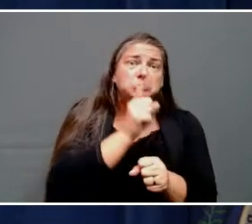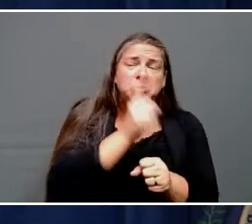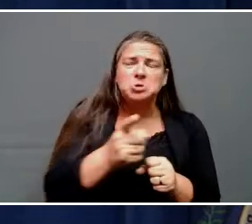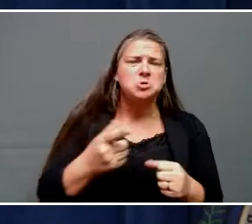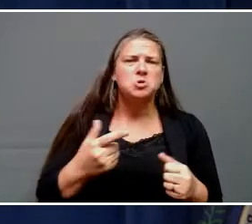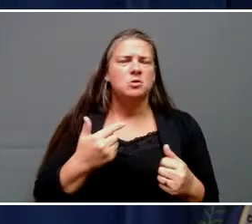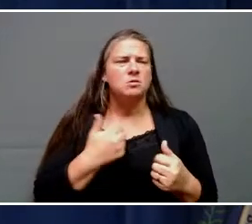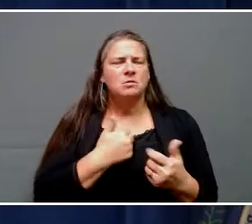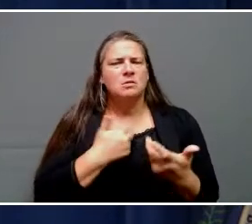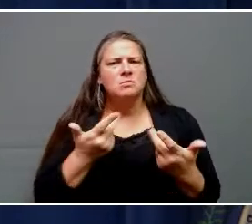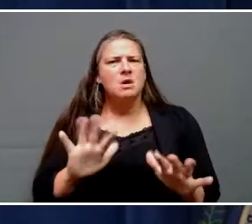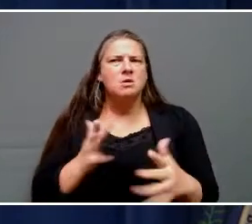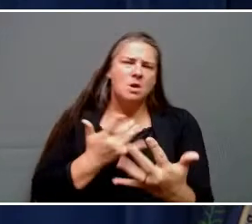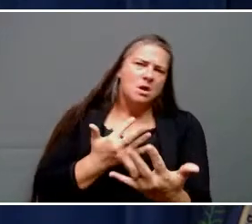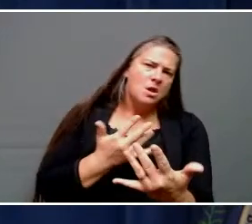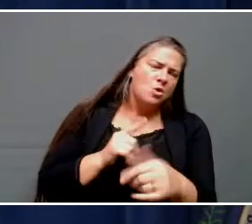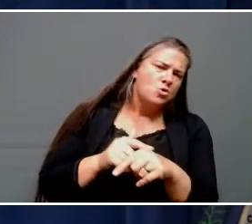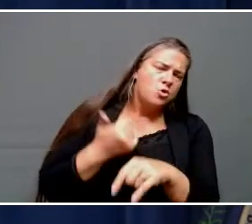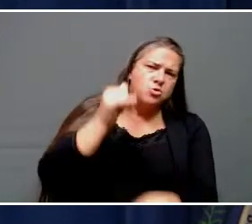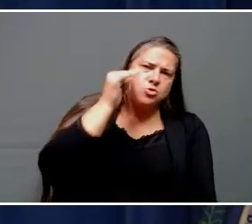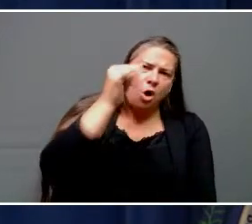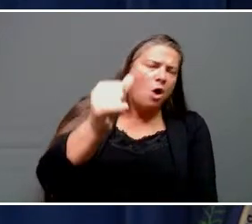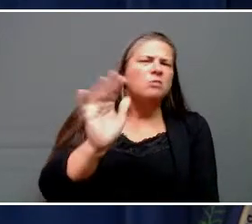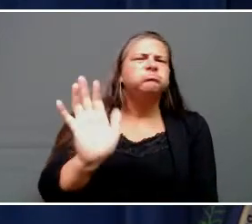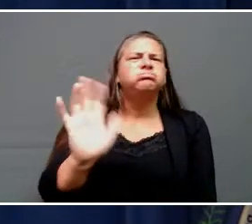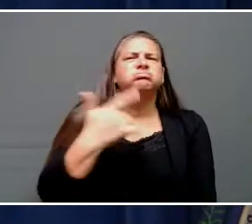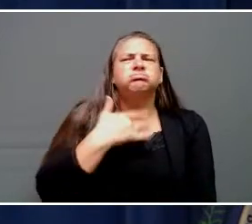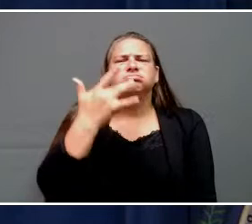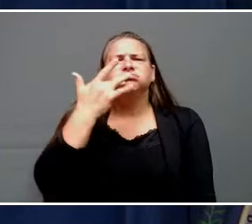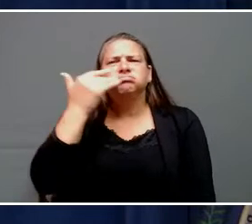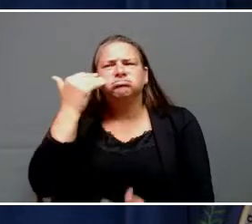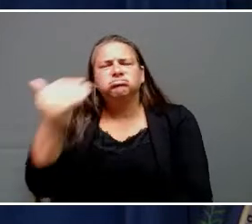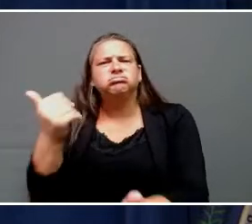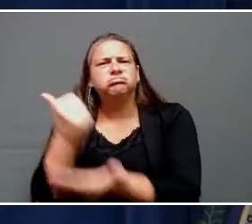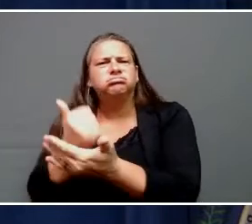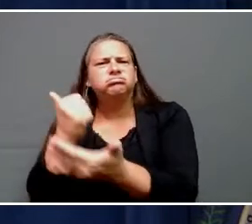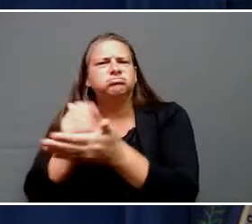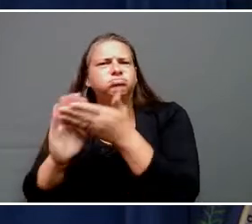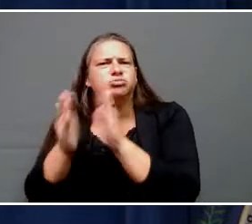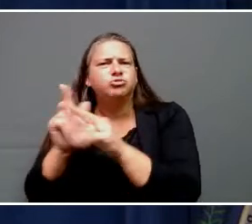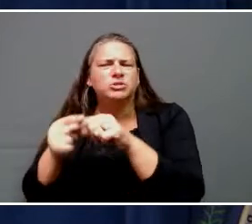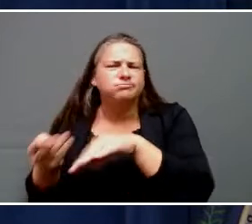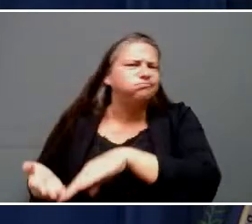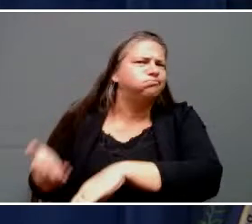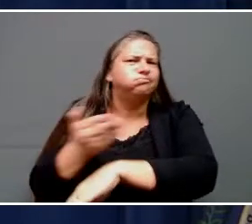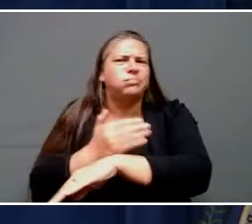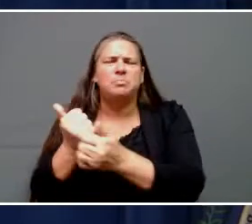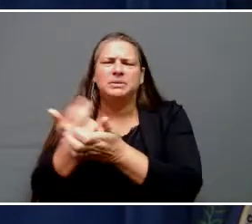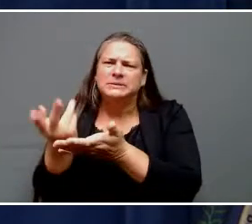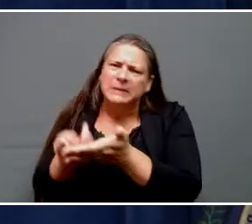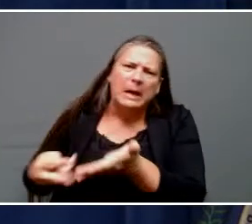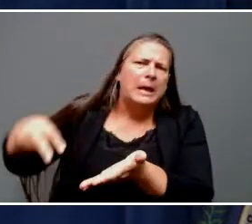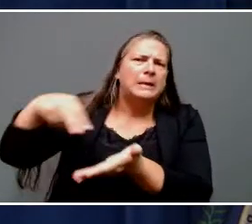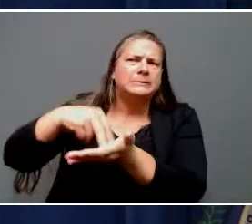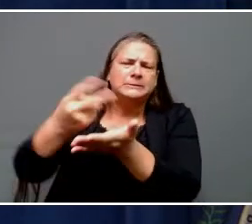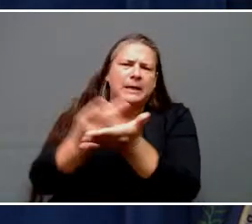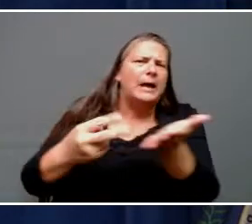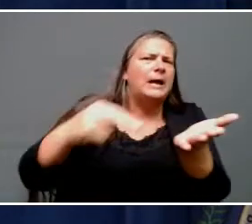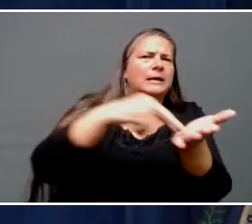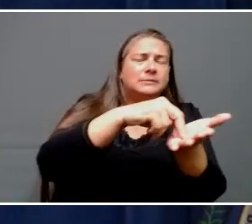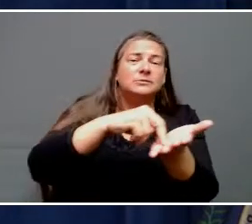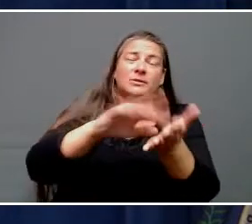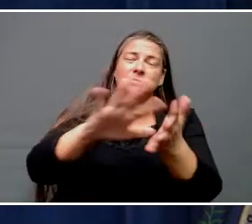that long to get these communities back up on their feet, and I am grateful for what what is